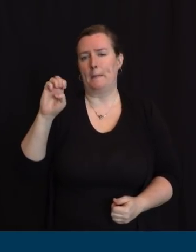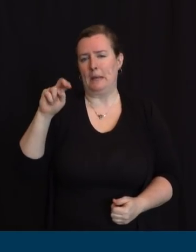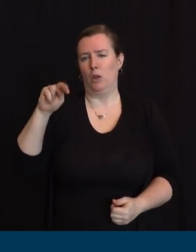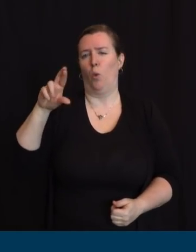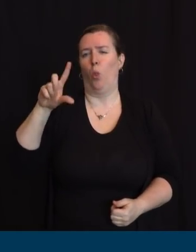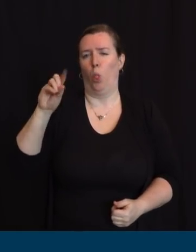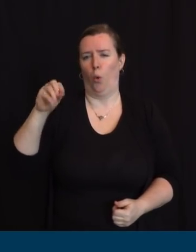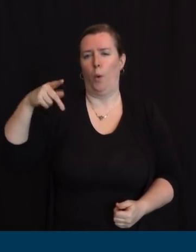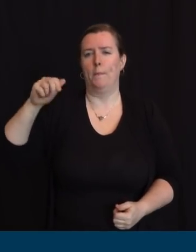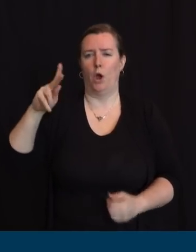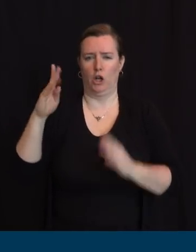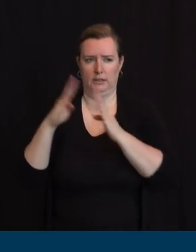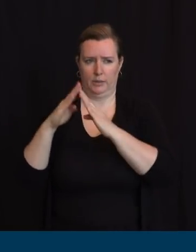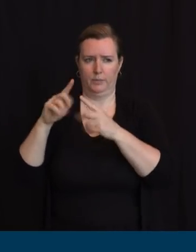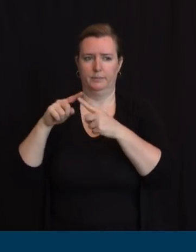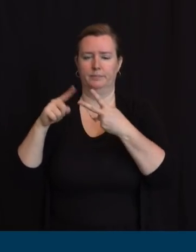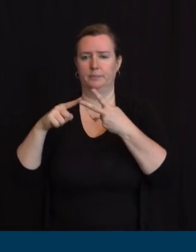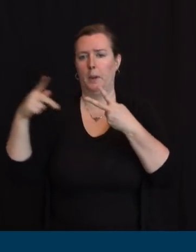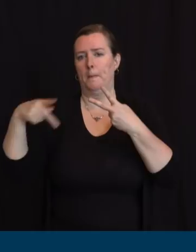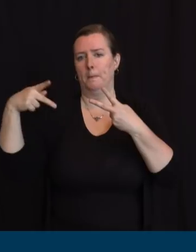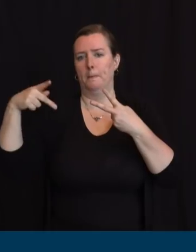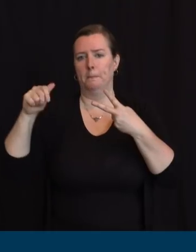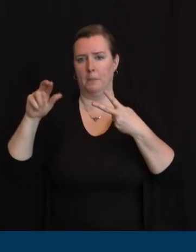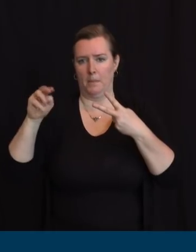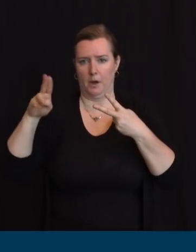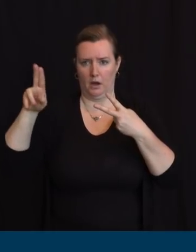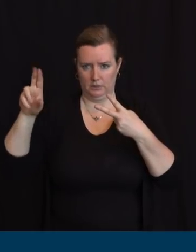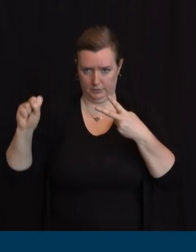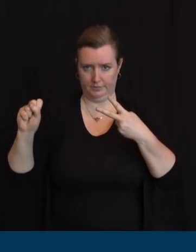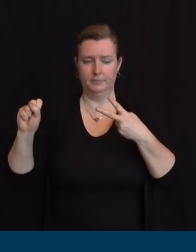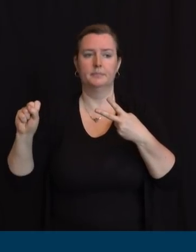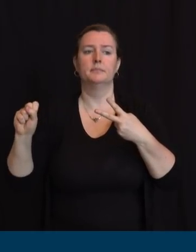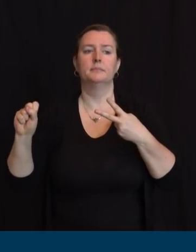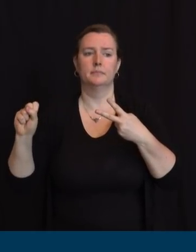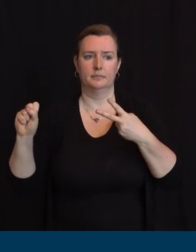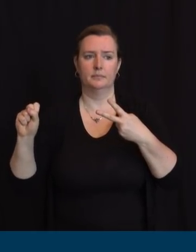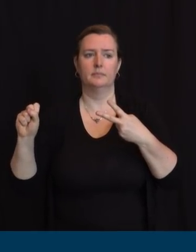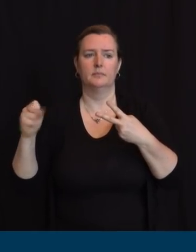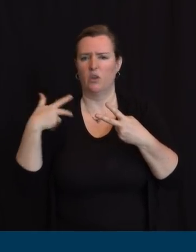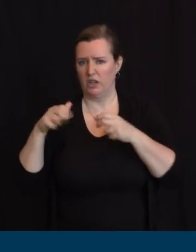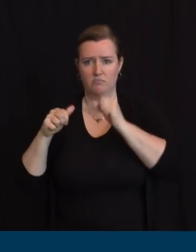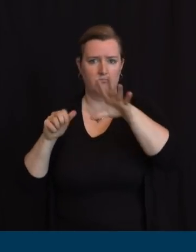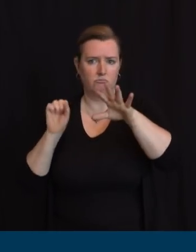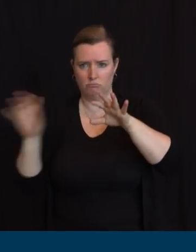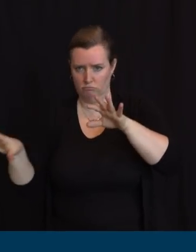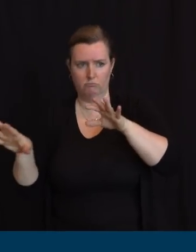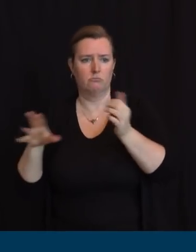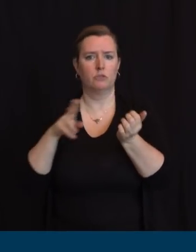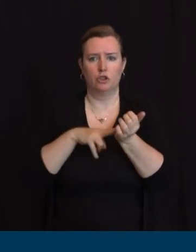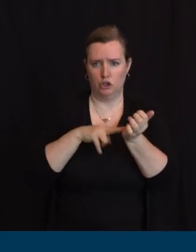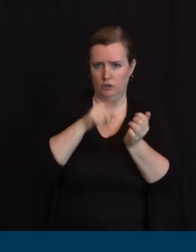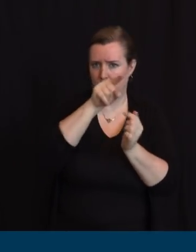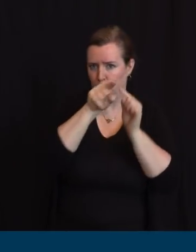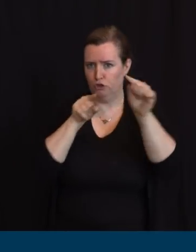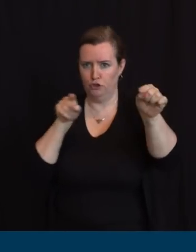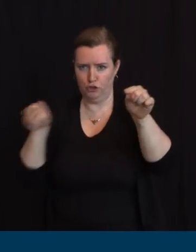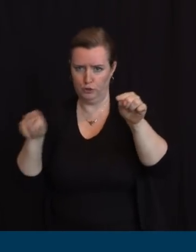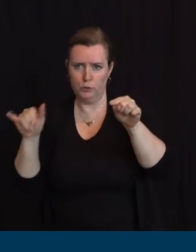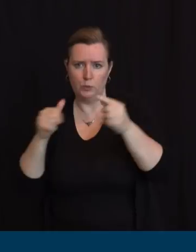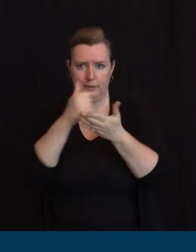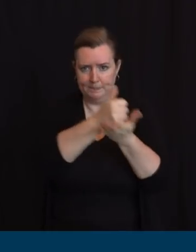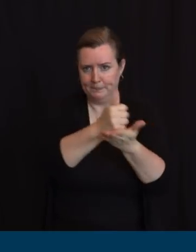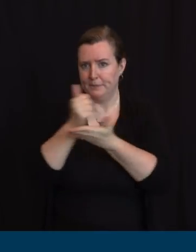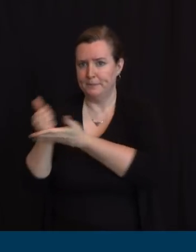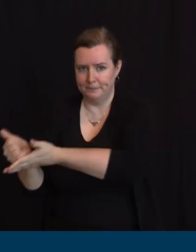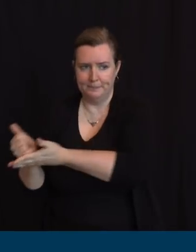selected basis, local health officers and or our survey staff have visited facilities that we recognized as